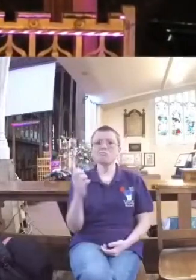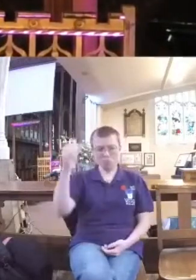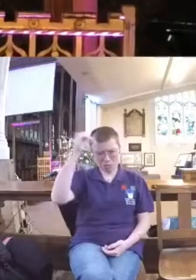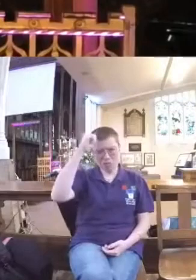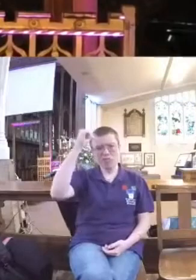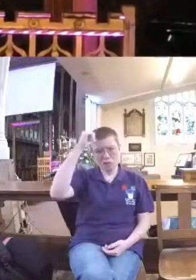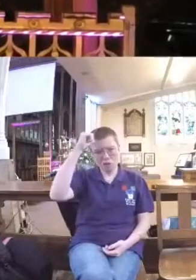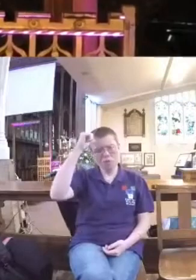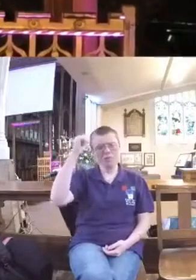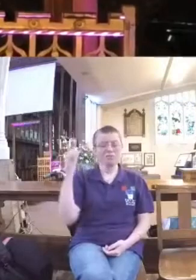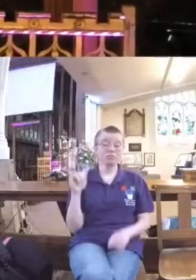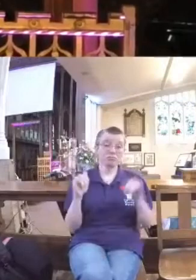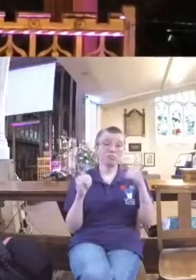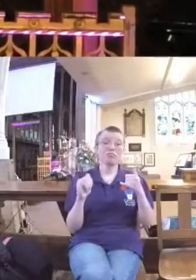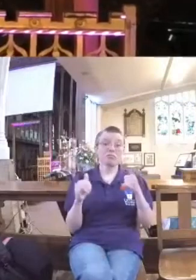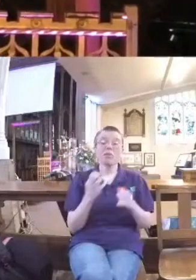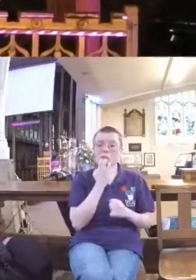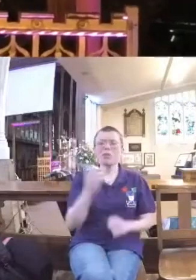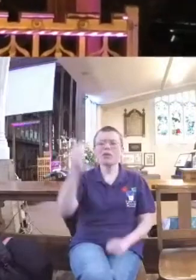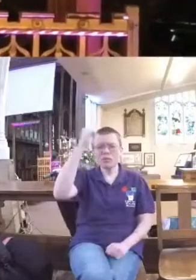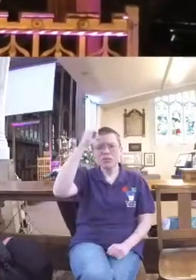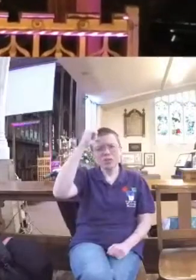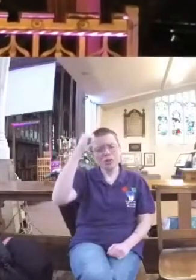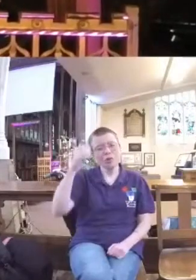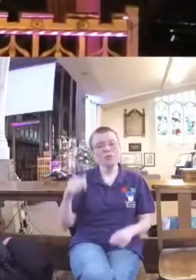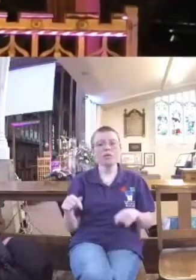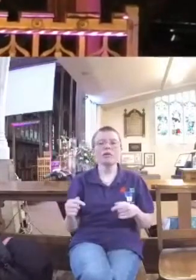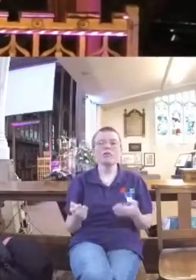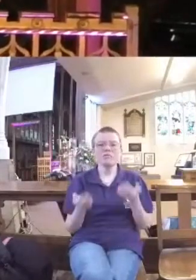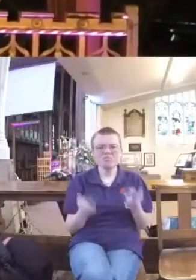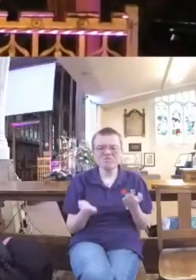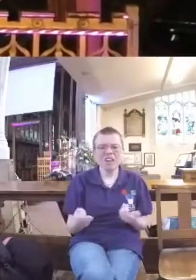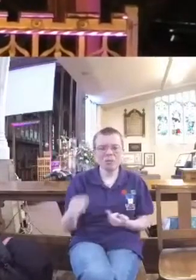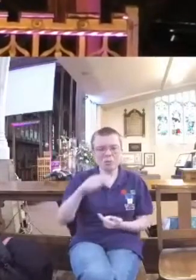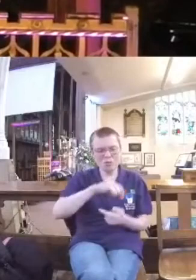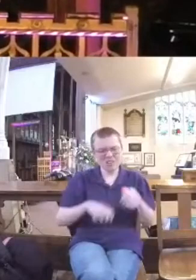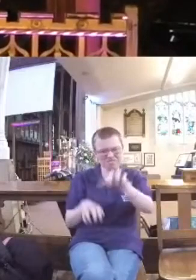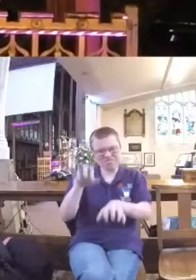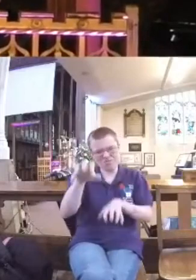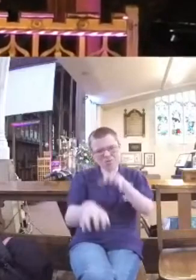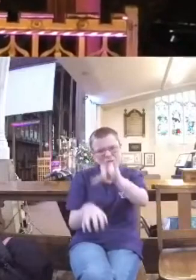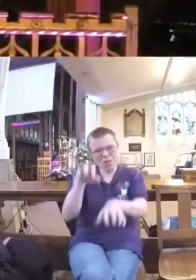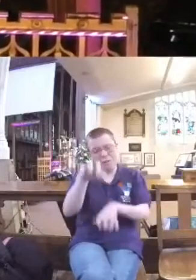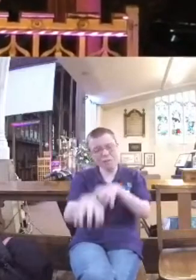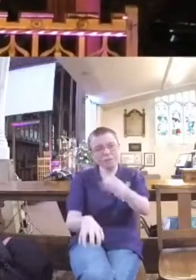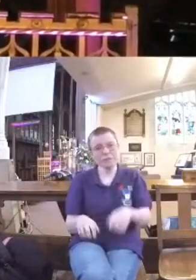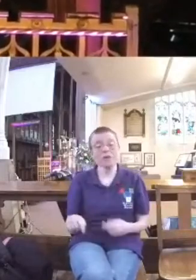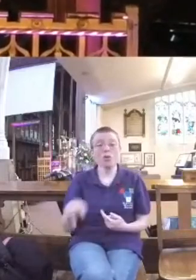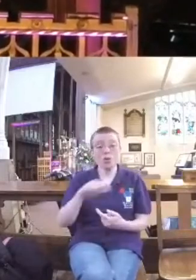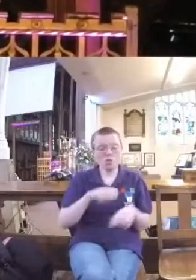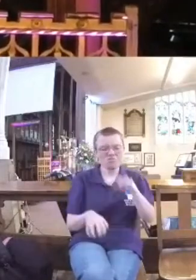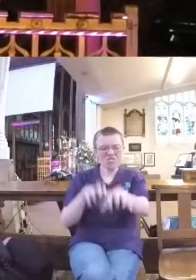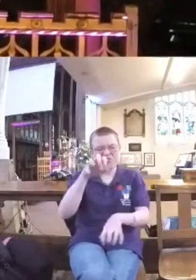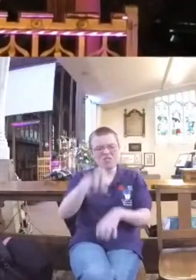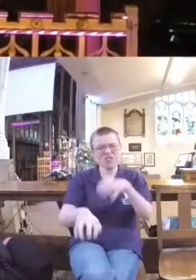maybe he knew that this is what we struggle with. We struggle so hard to walk with